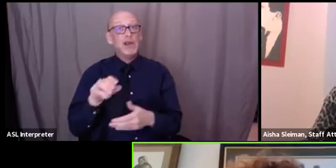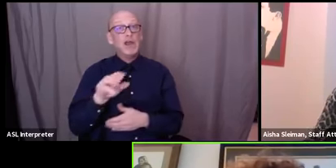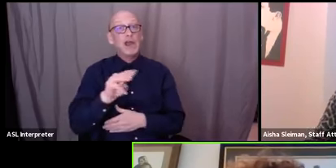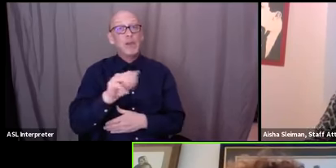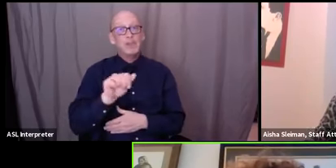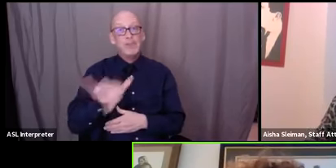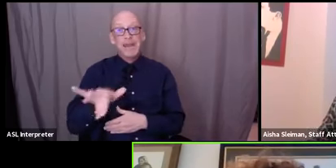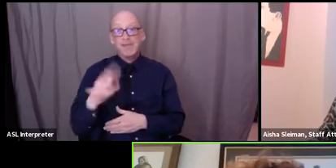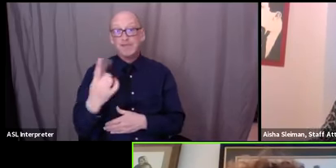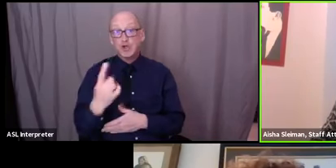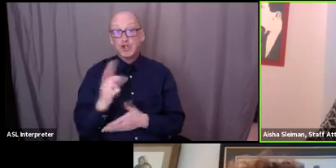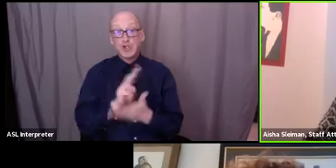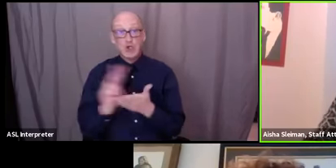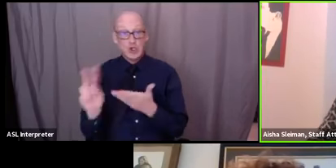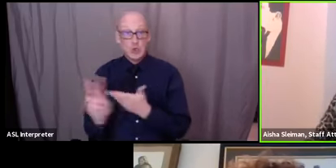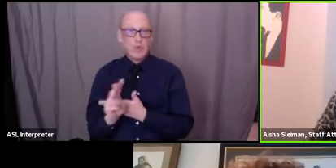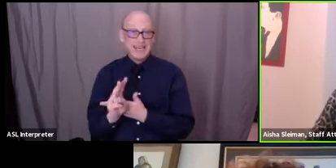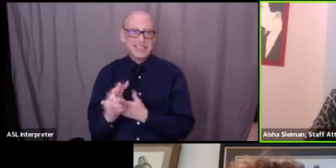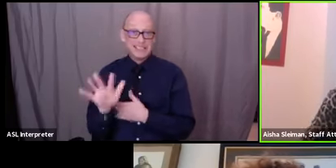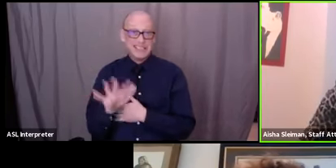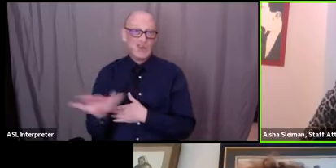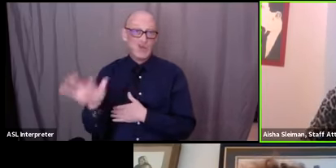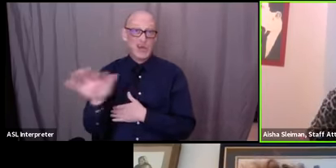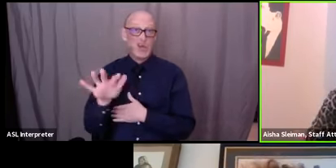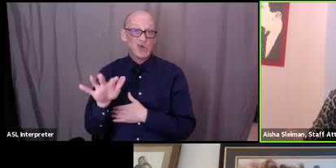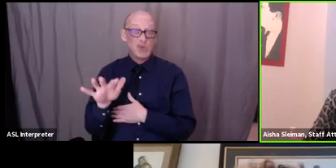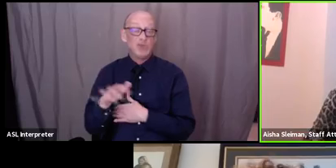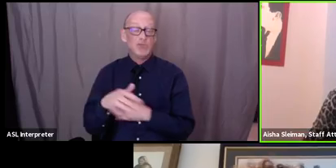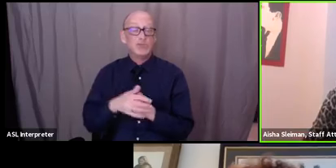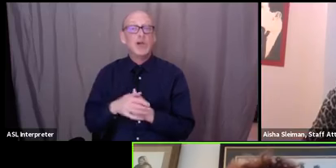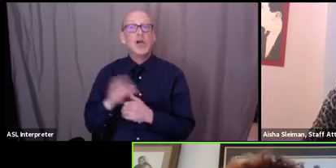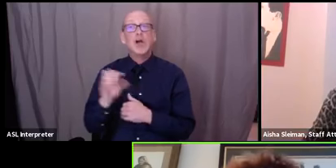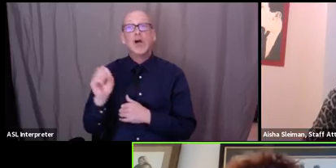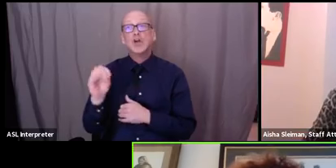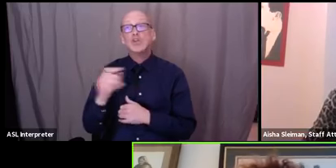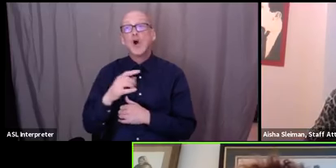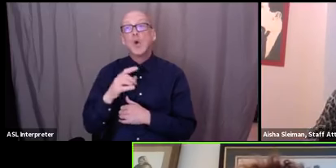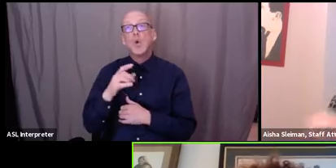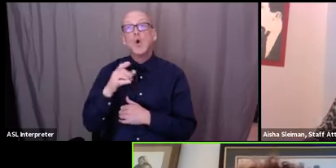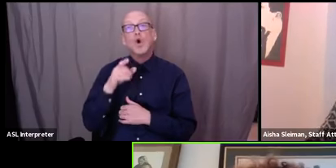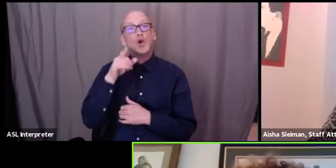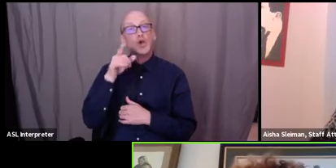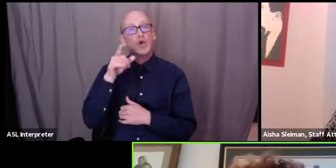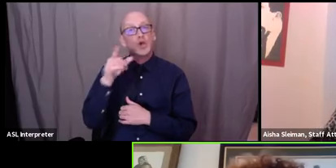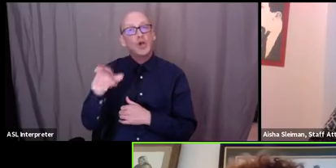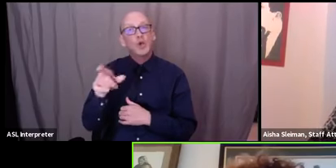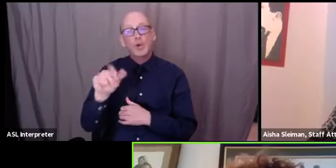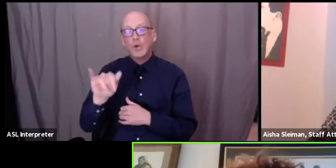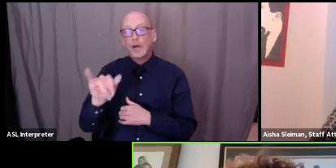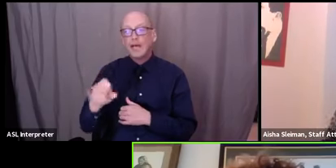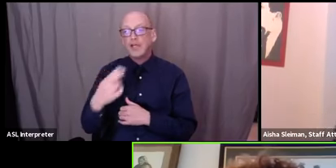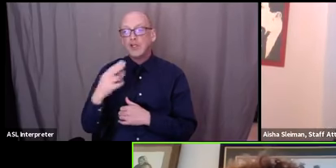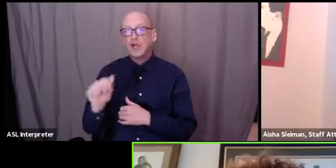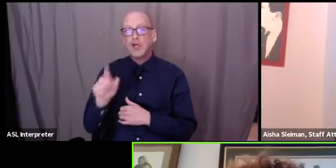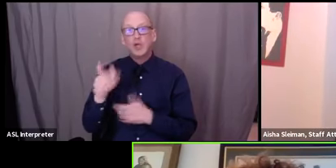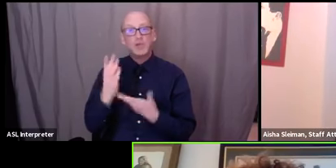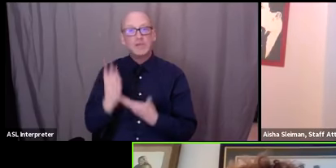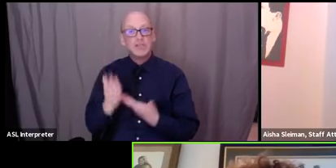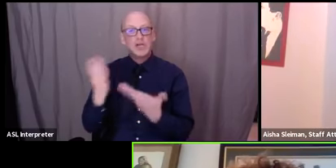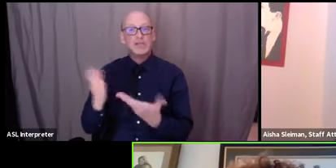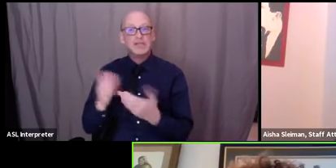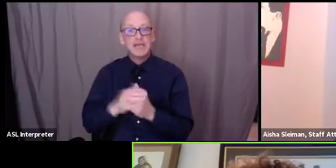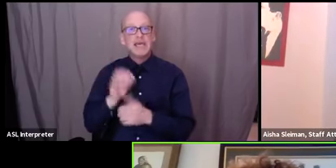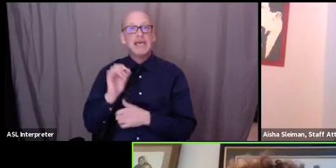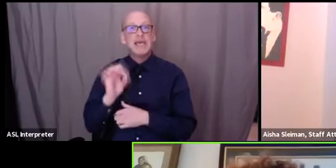yeah yeah that's right so so aisha would you would you suggest though that if they're